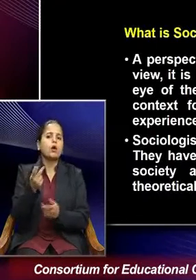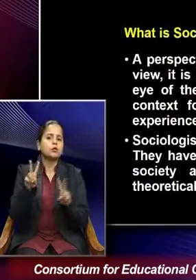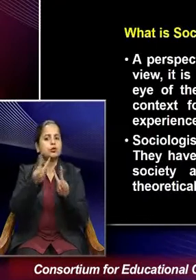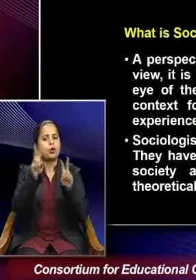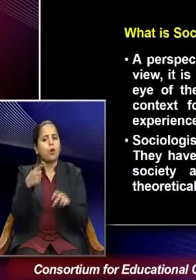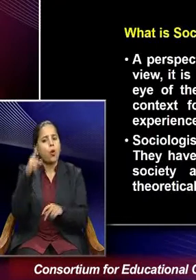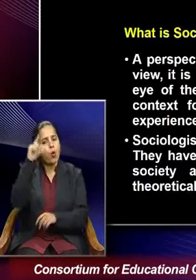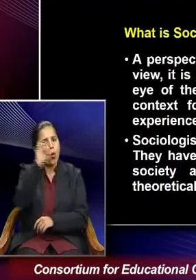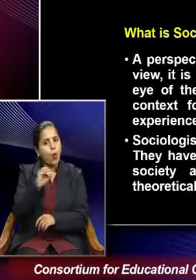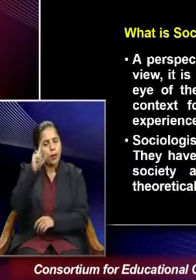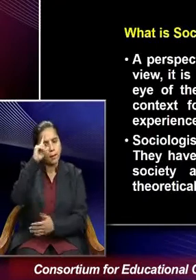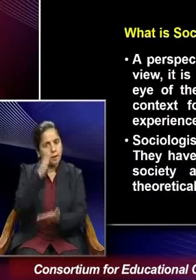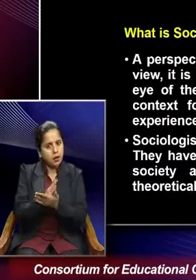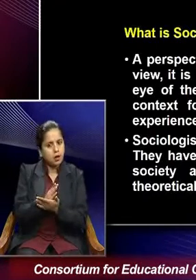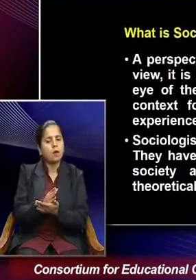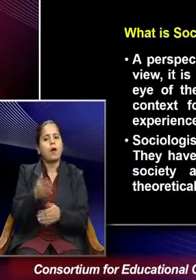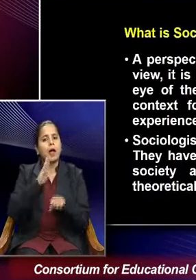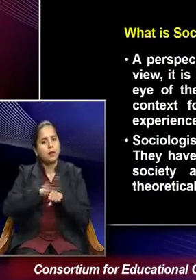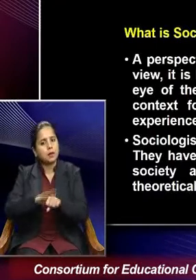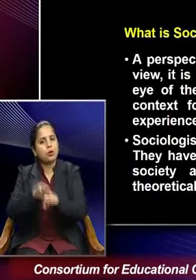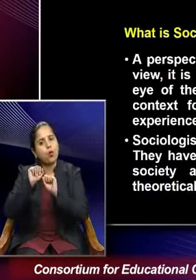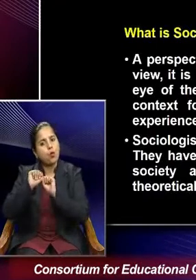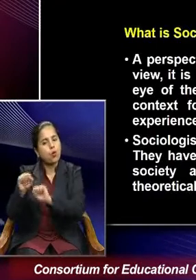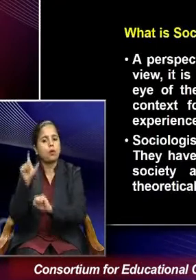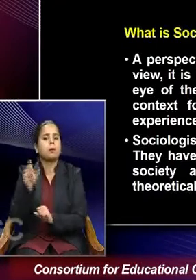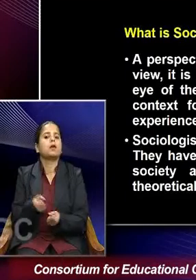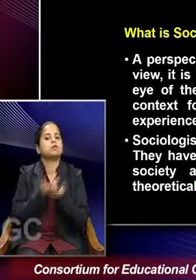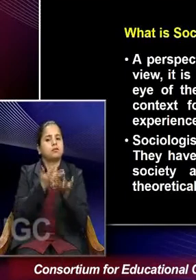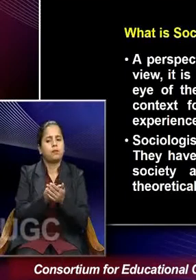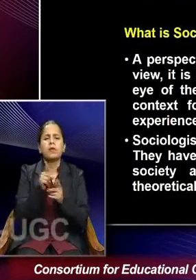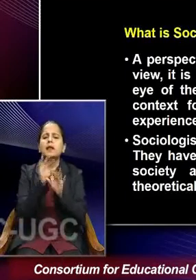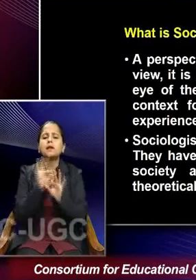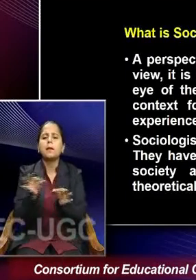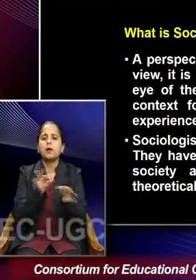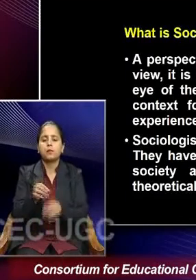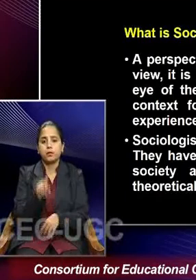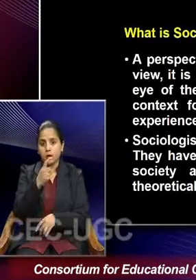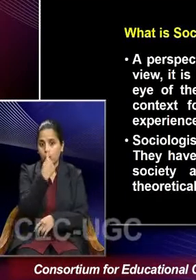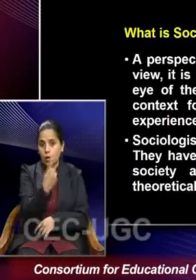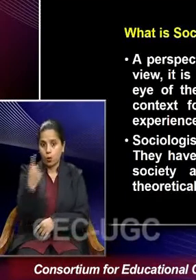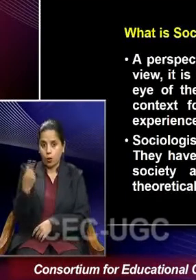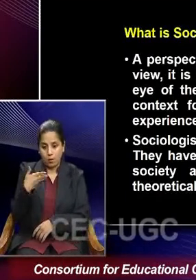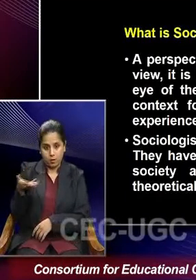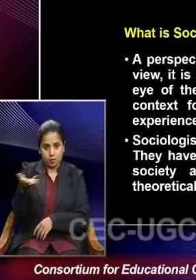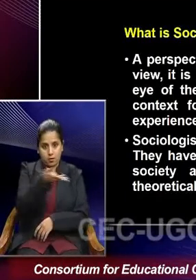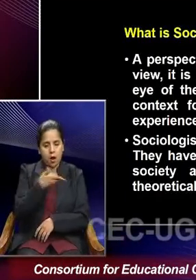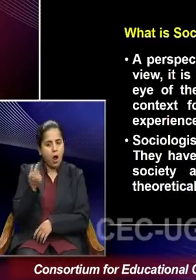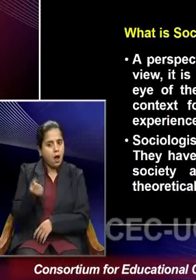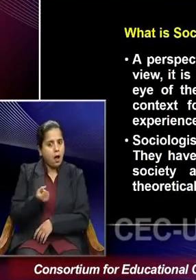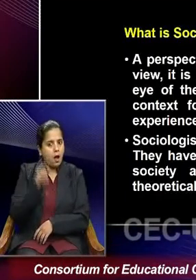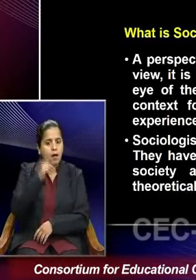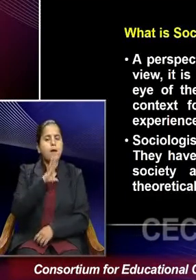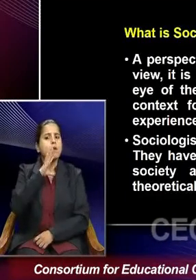opinions, beliefs and experiences. In simple words, each one of us can understand